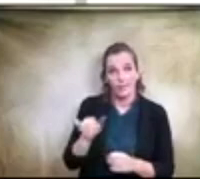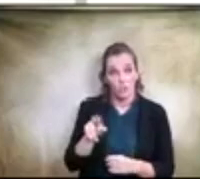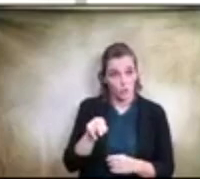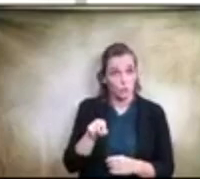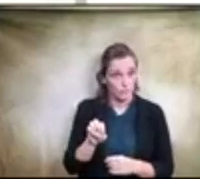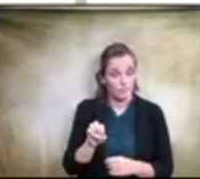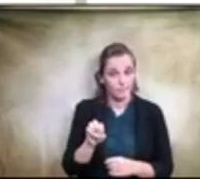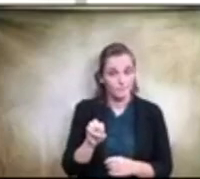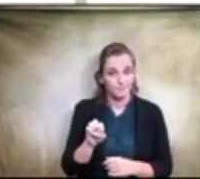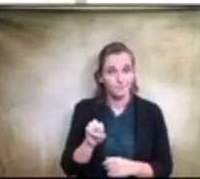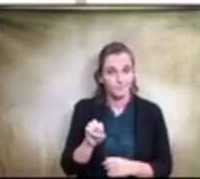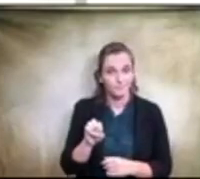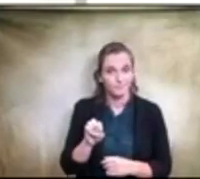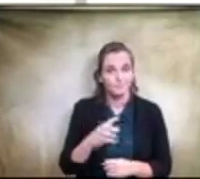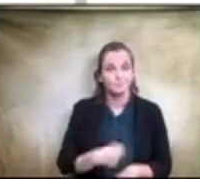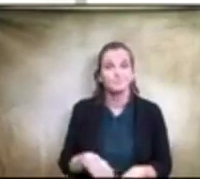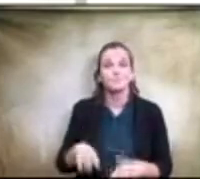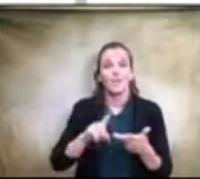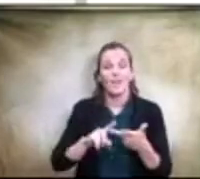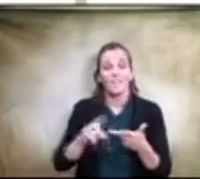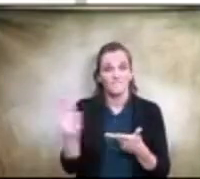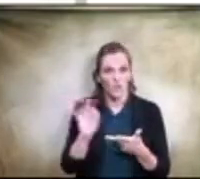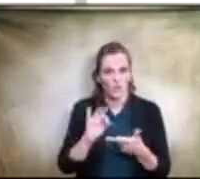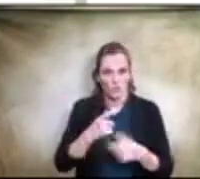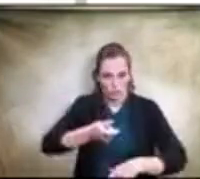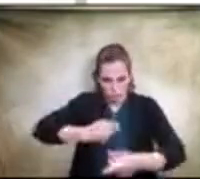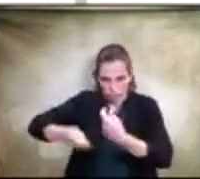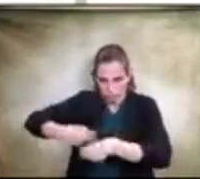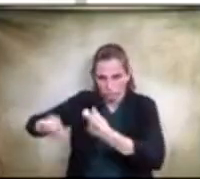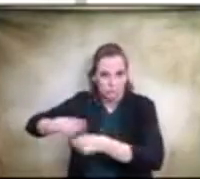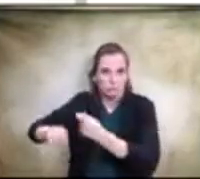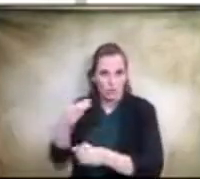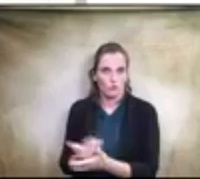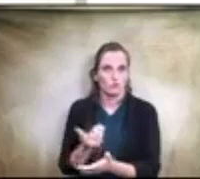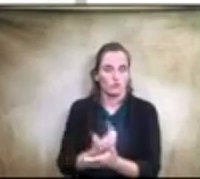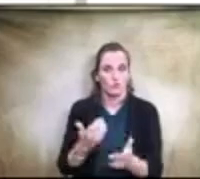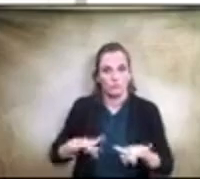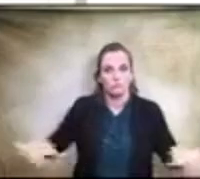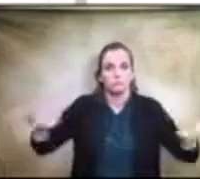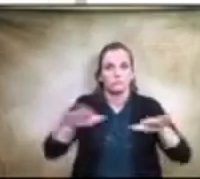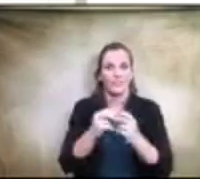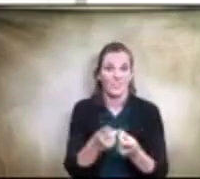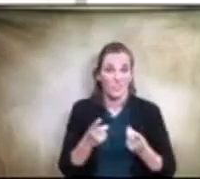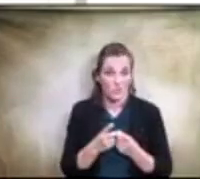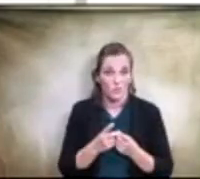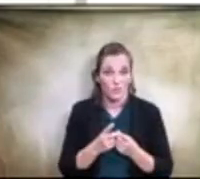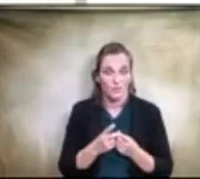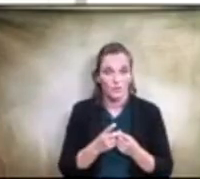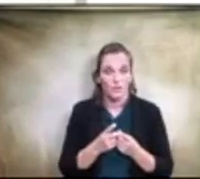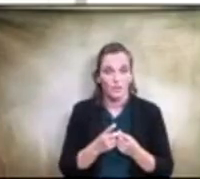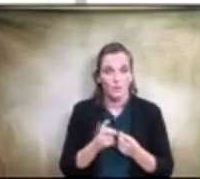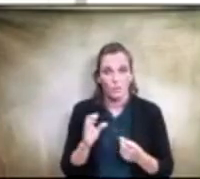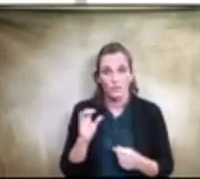Our furniture refresh throughout the district, which is in green